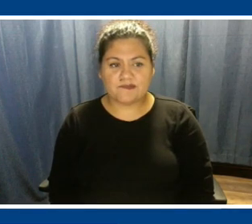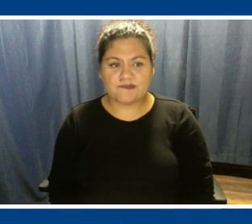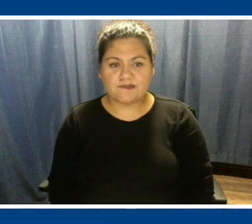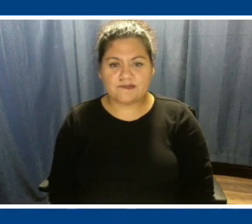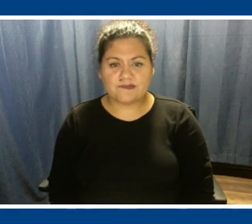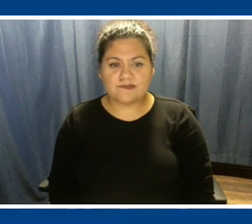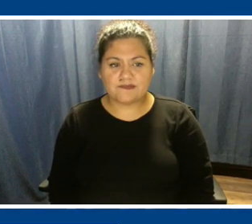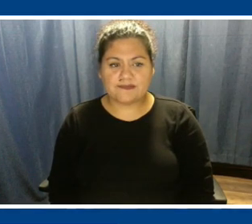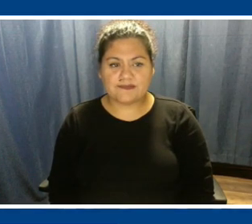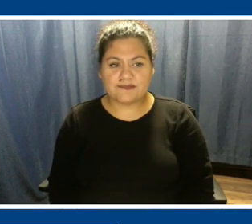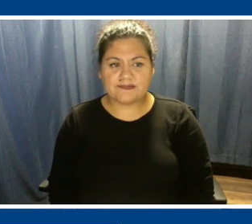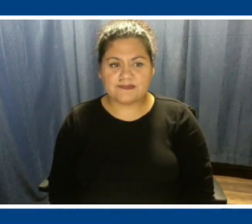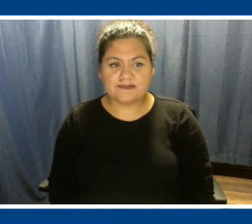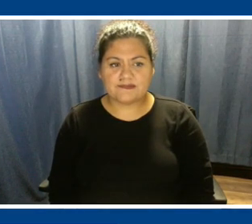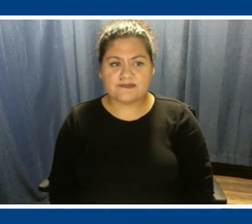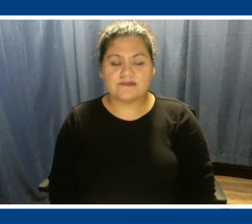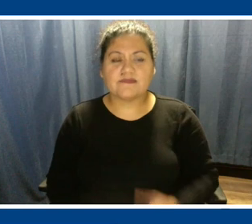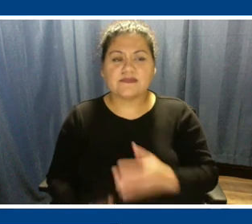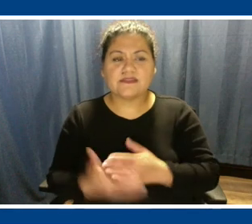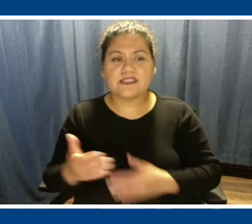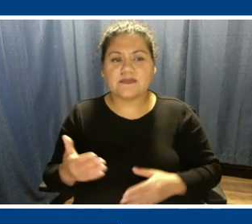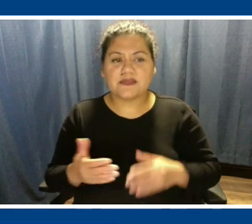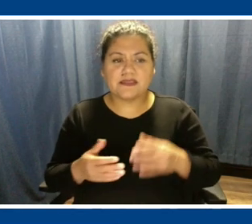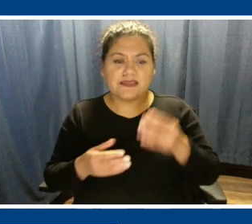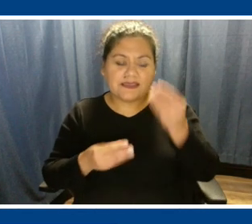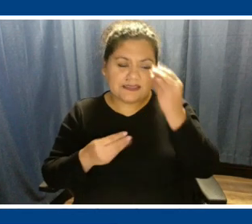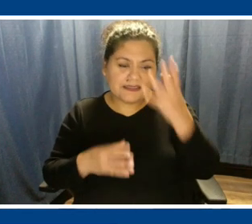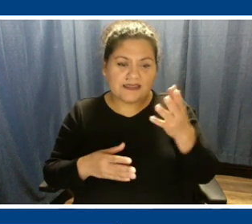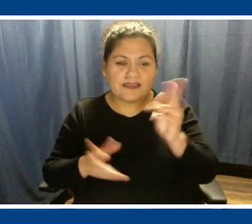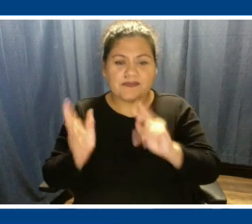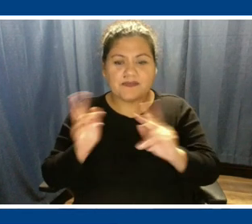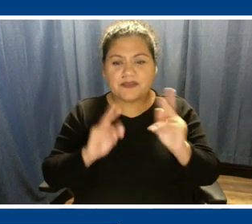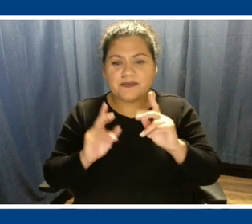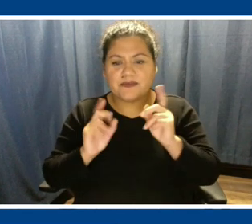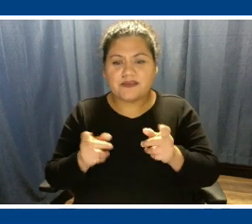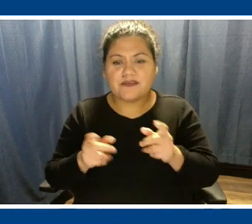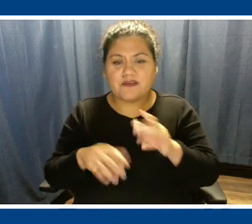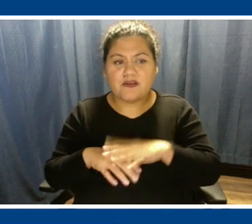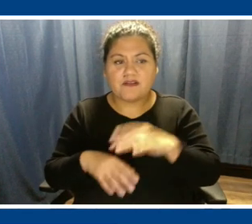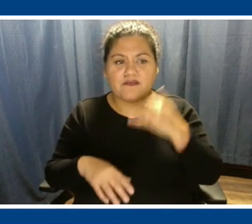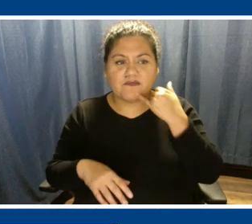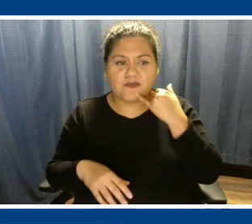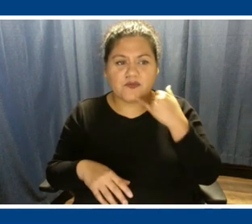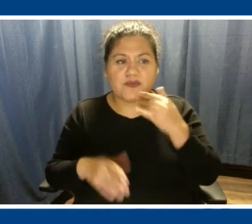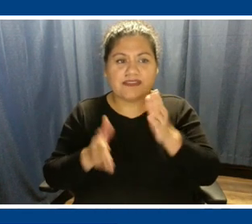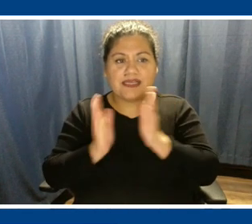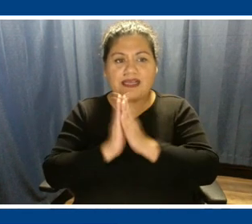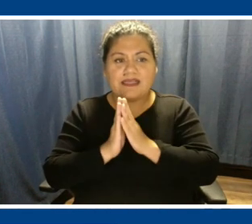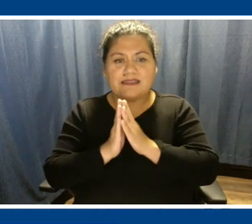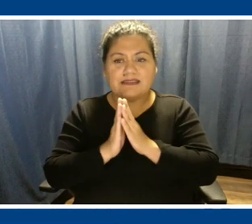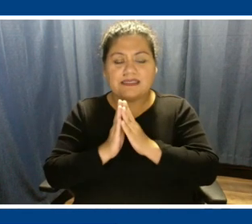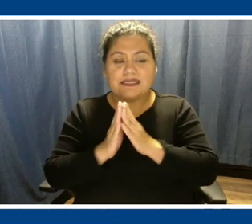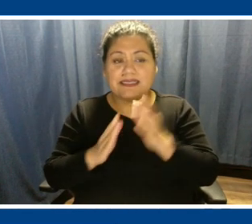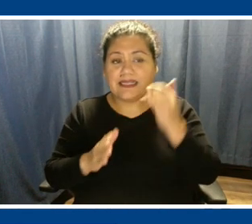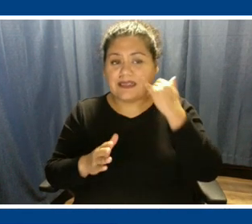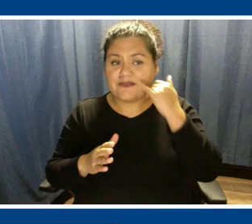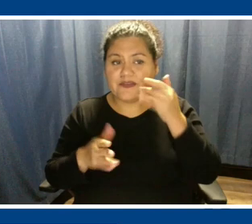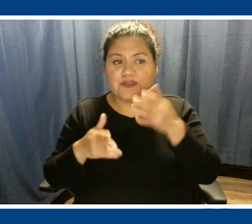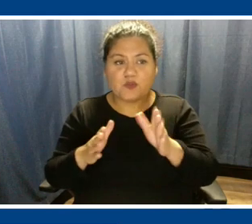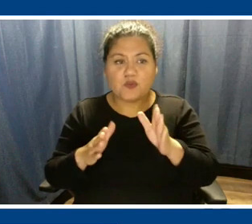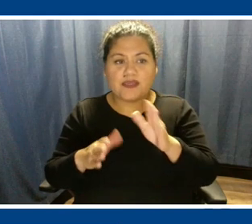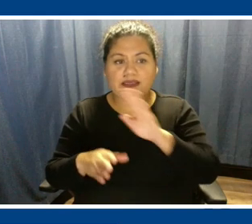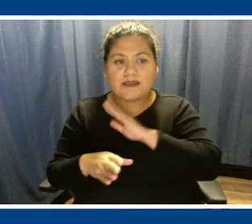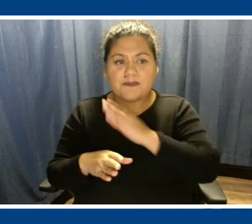All right. Well, some of the insight that Richard gave to the folks on the phone was asking about if there's a way to power